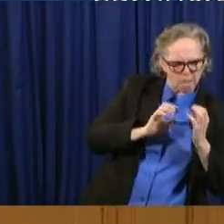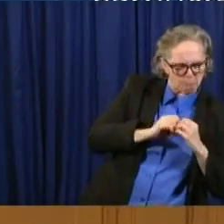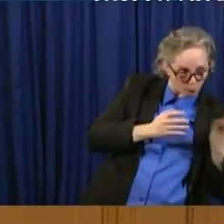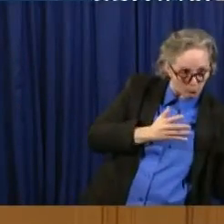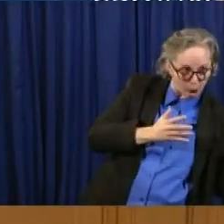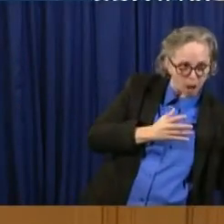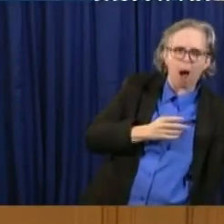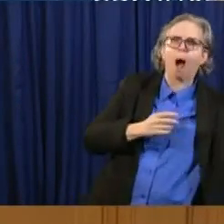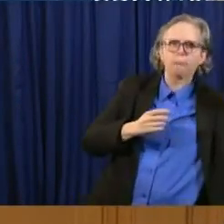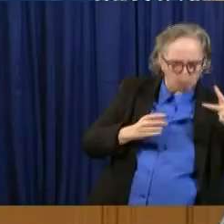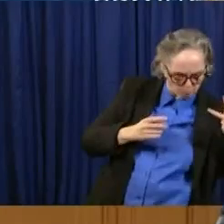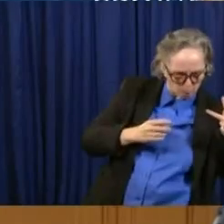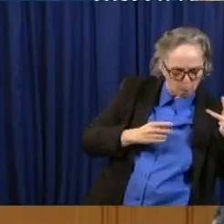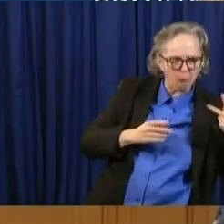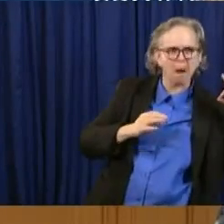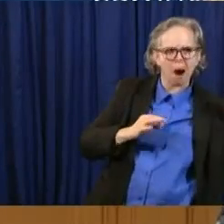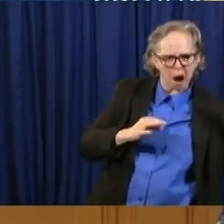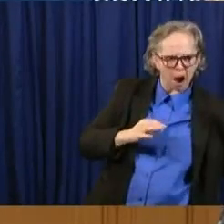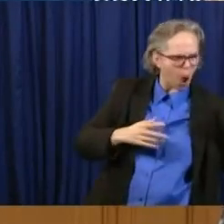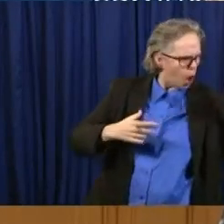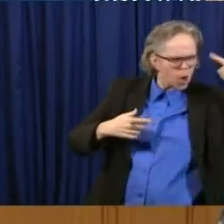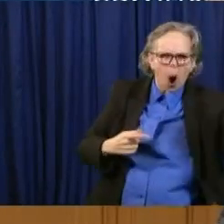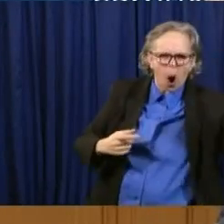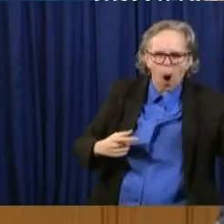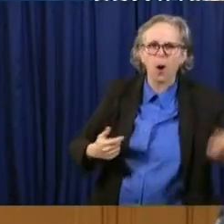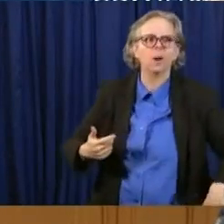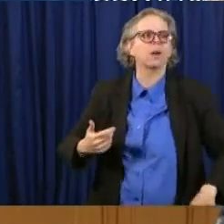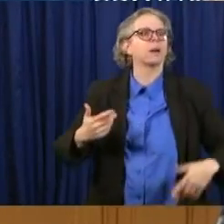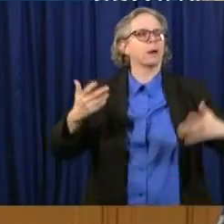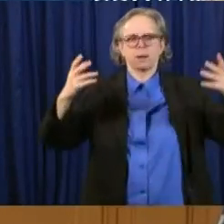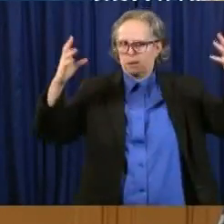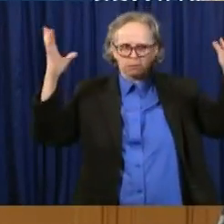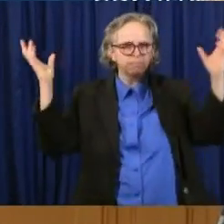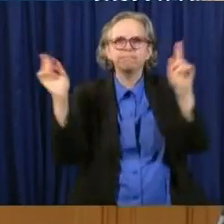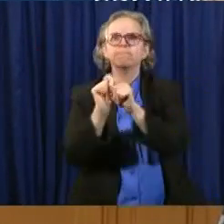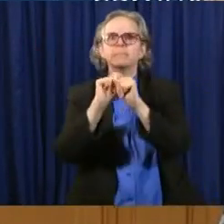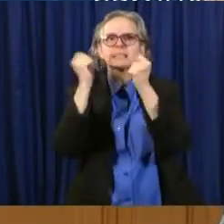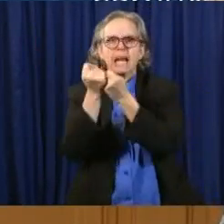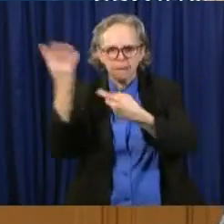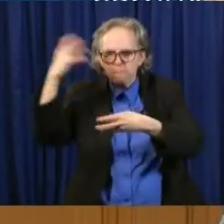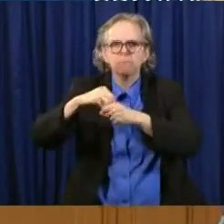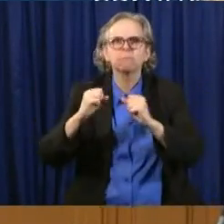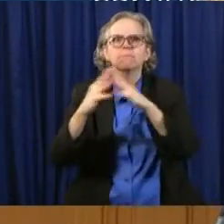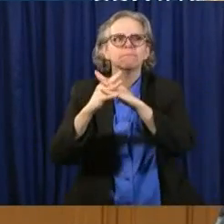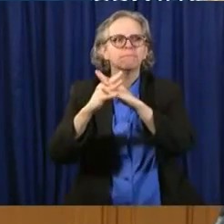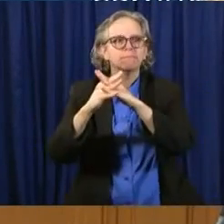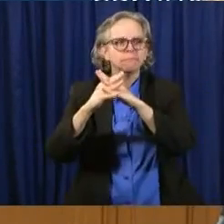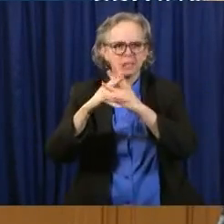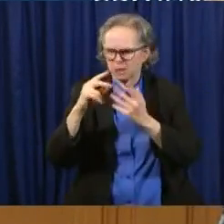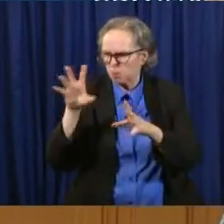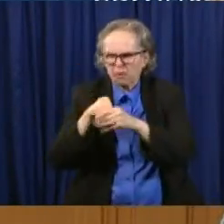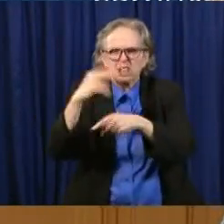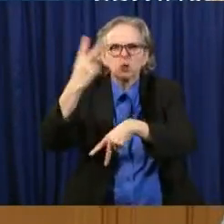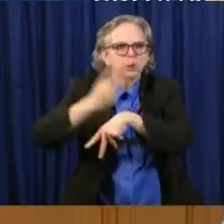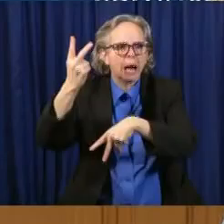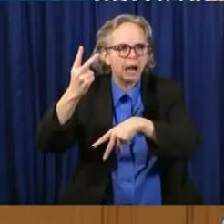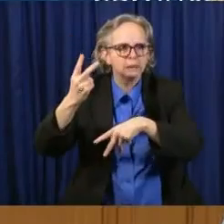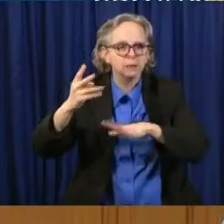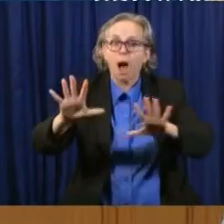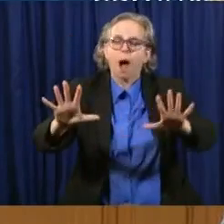said, absolutely, go. And we had a team pulled together that quickly in just really two days. It was pretty incredible.